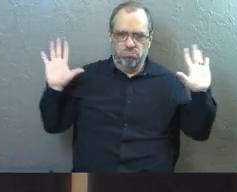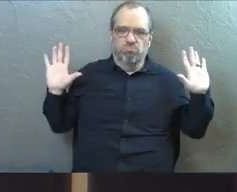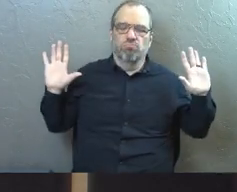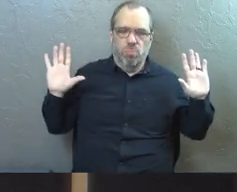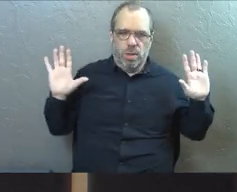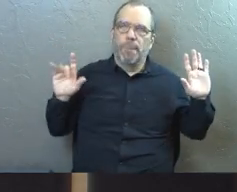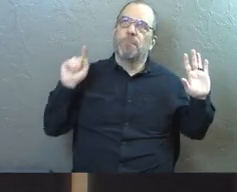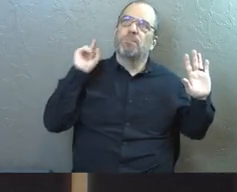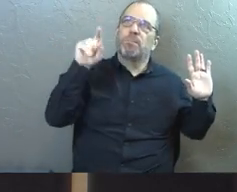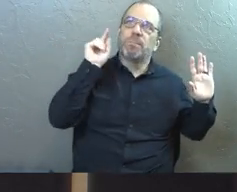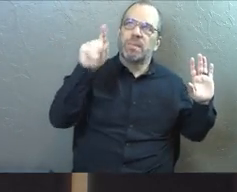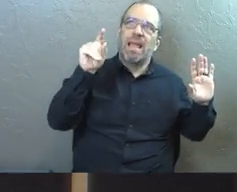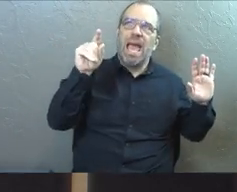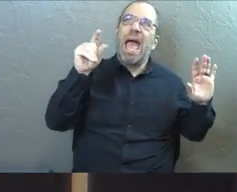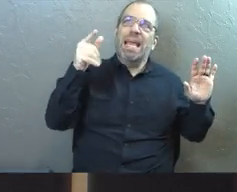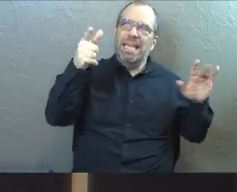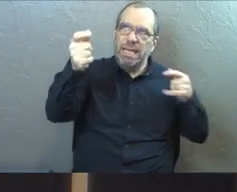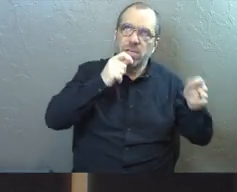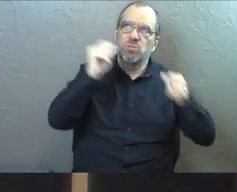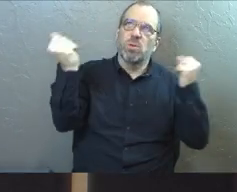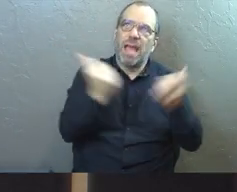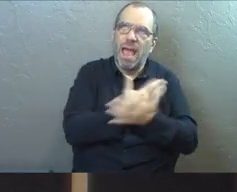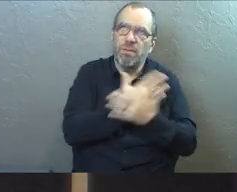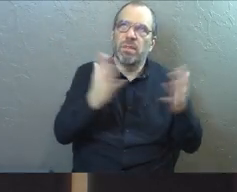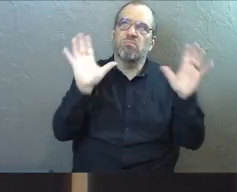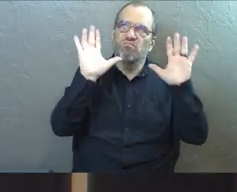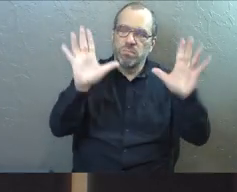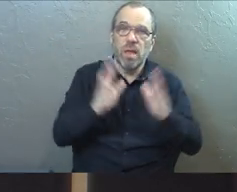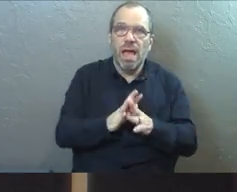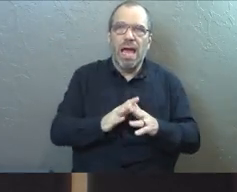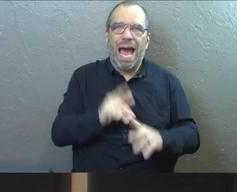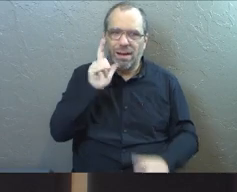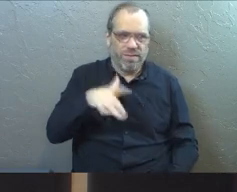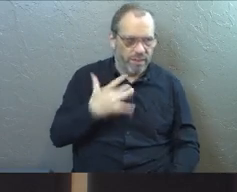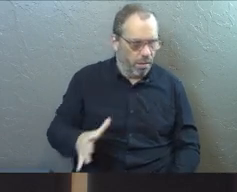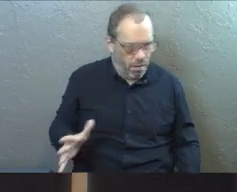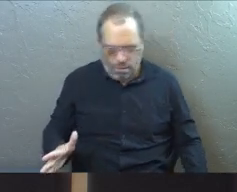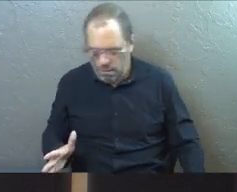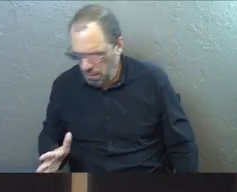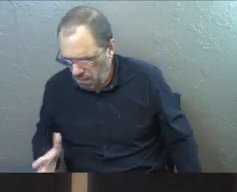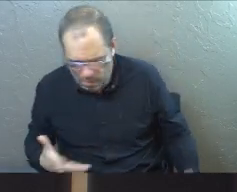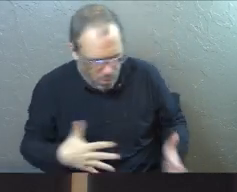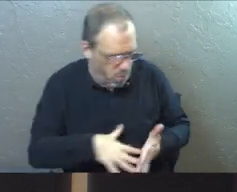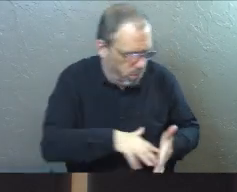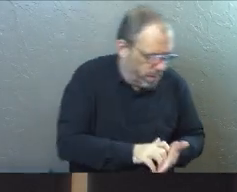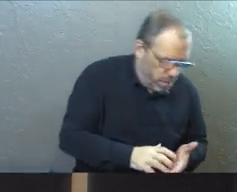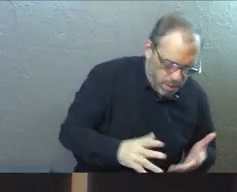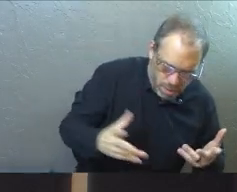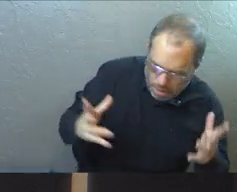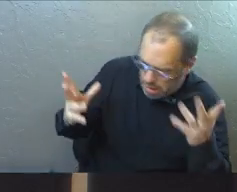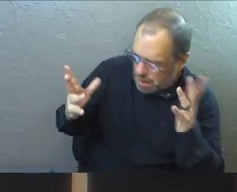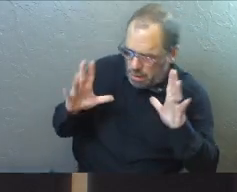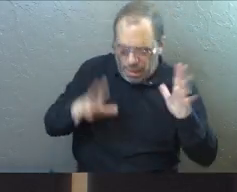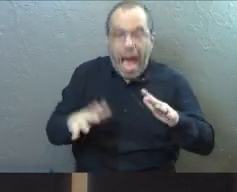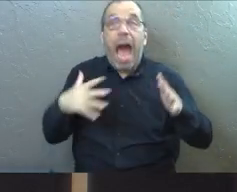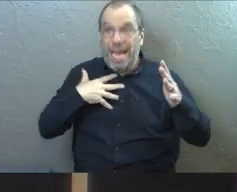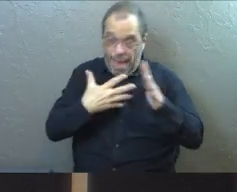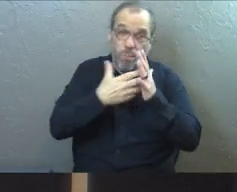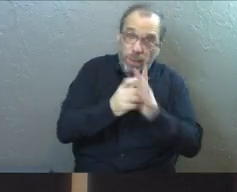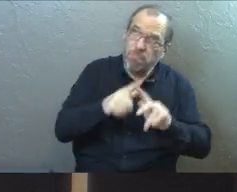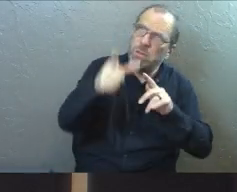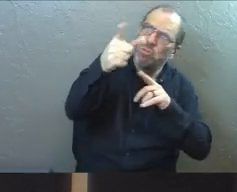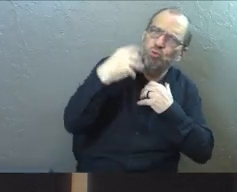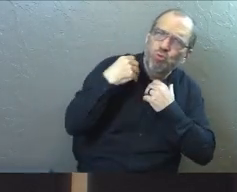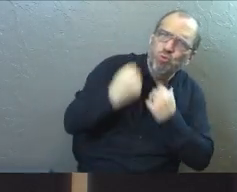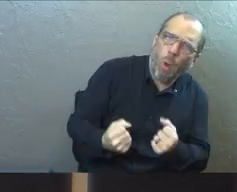know that God's under, God's got everything under control. Now I have to feel weak because I know I, the truth is I am weak, but